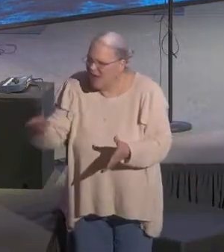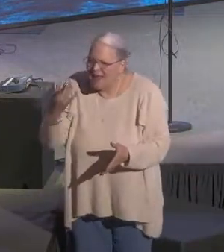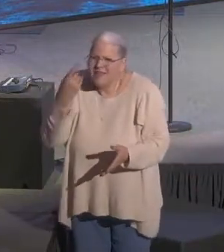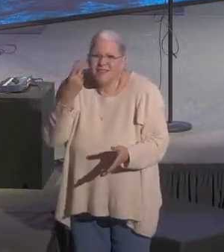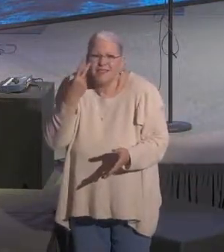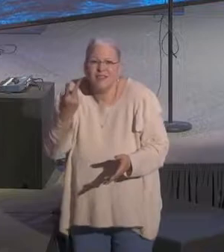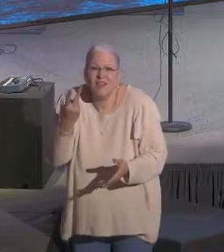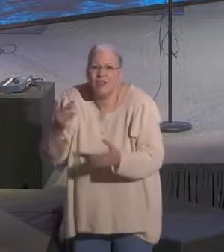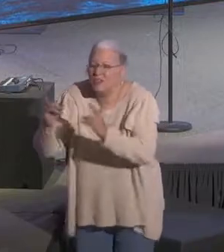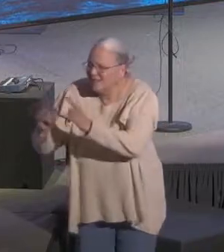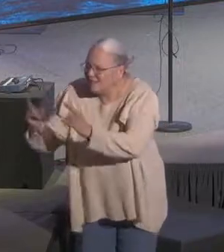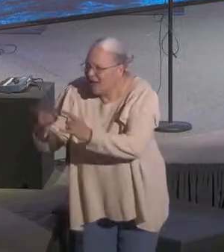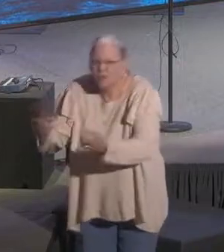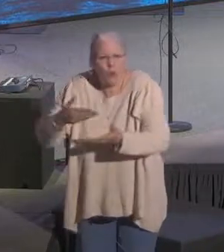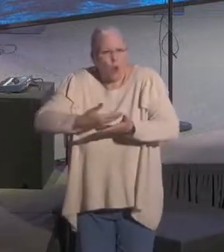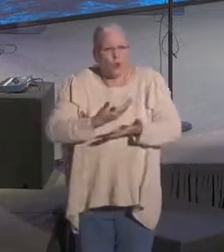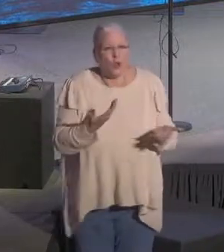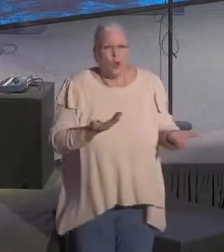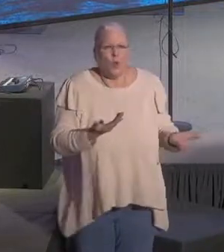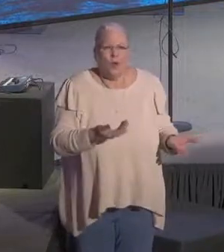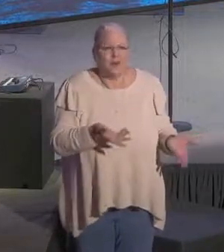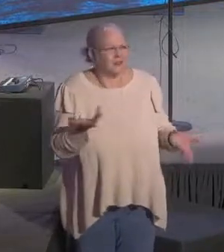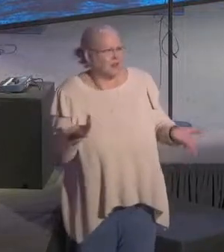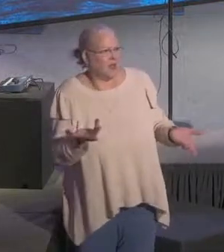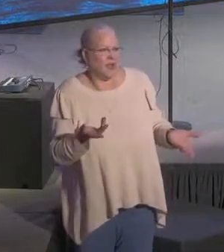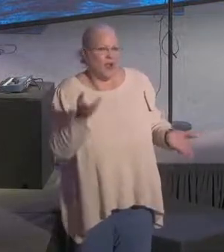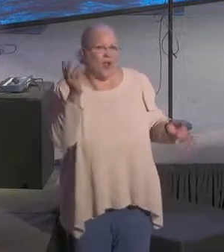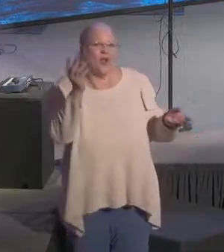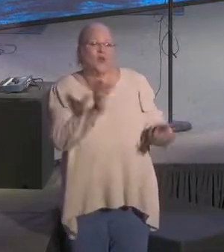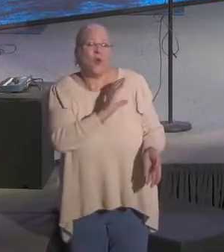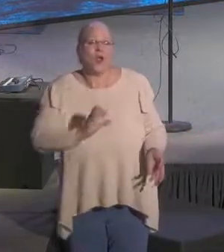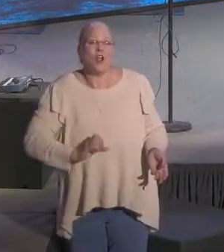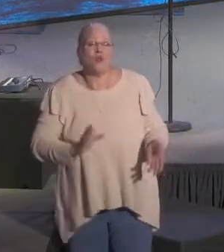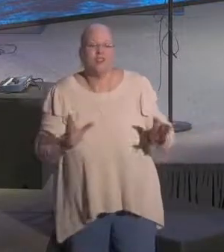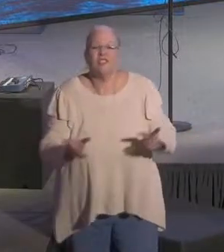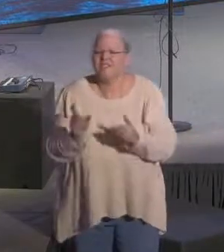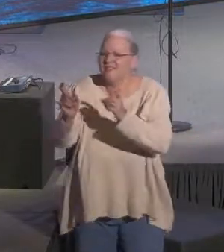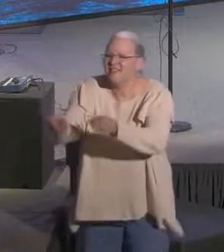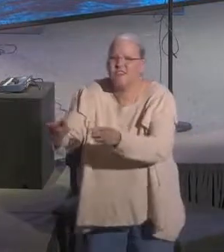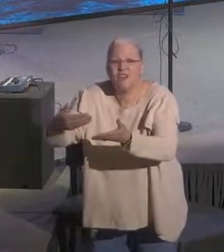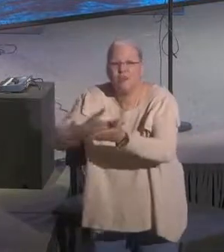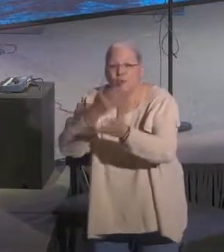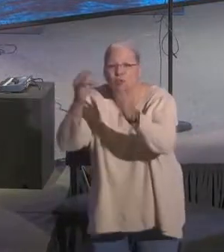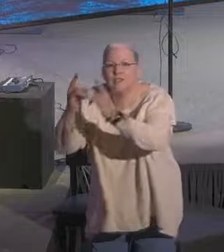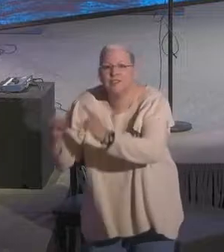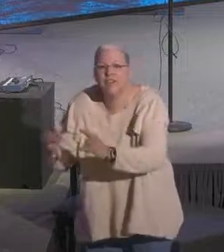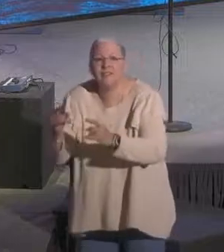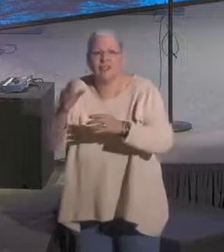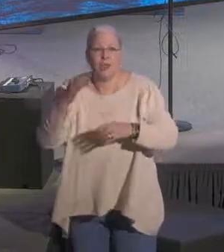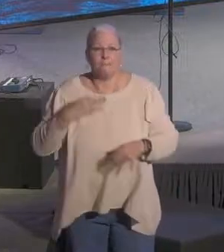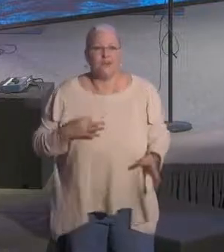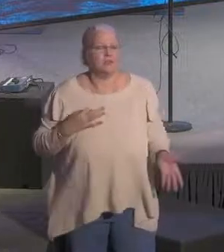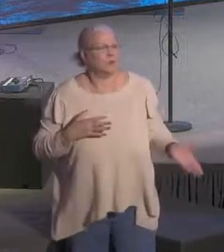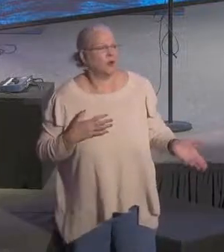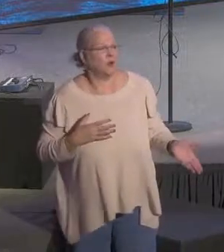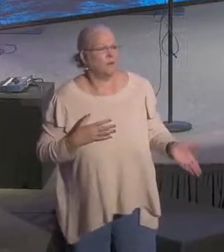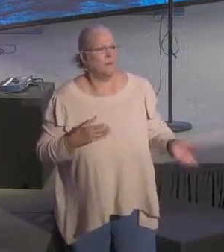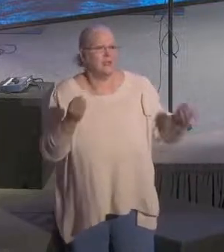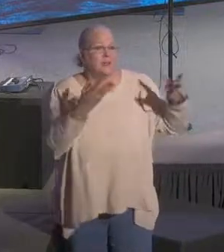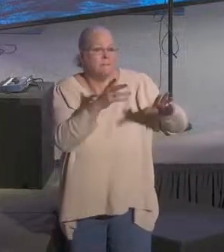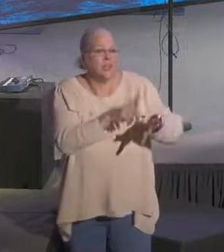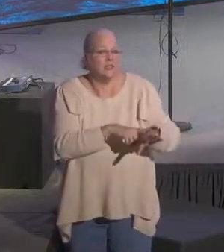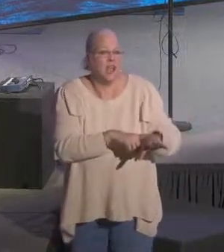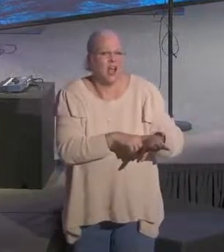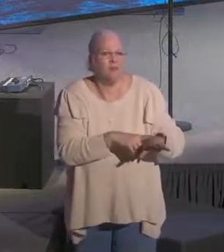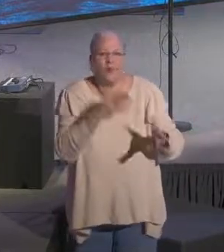started to research it. You know what I found out? There are Christians that are giving homeless people tents in Pittsburgh. See, many times